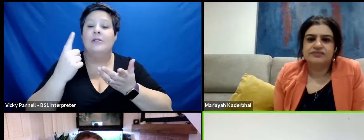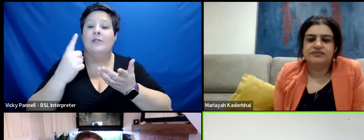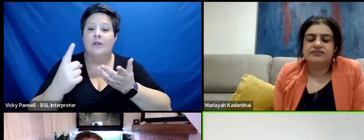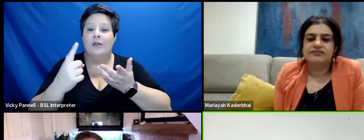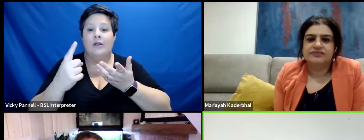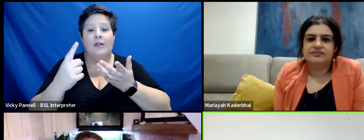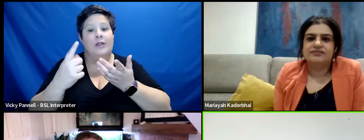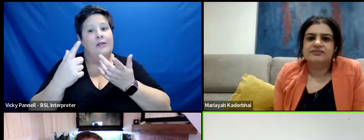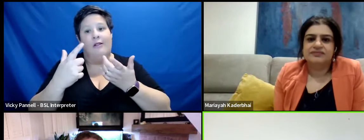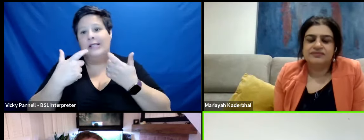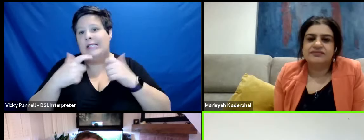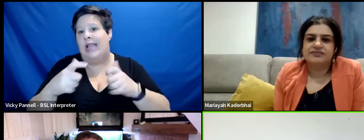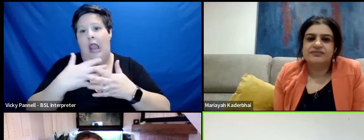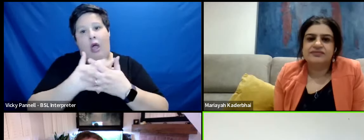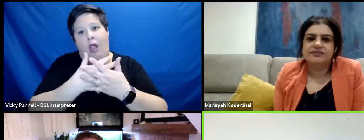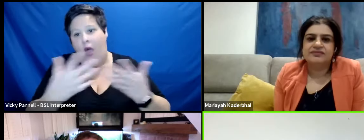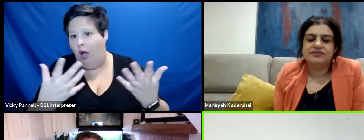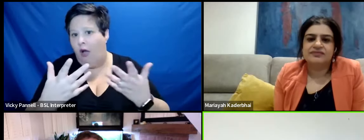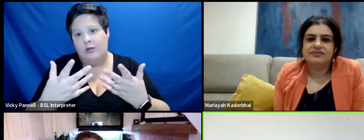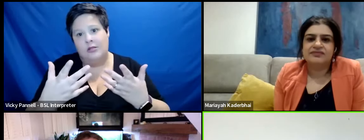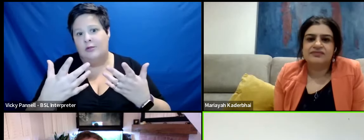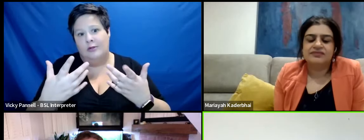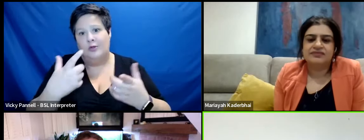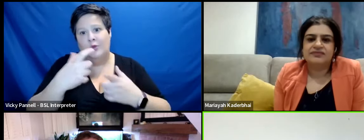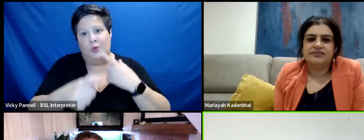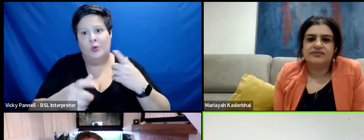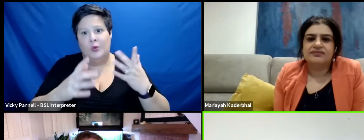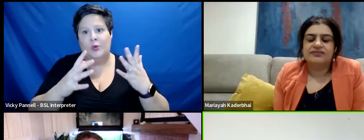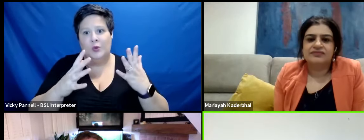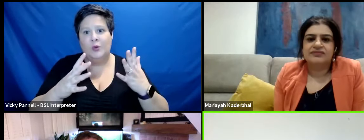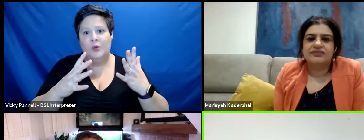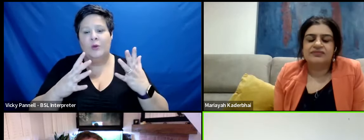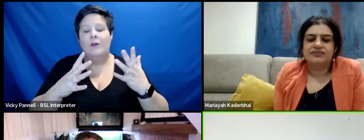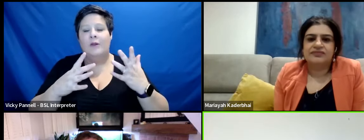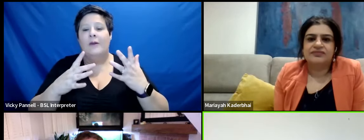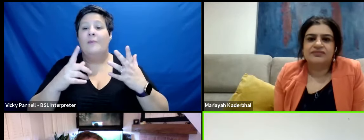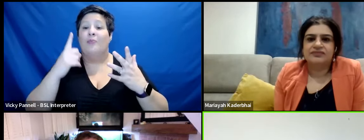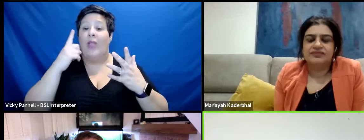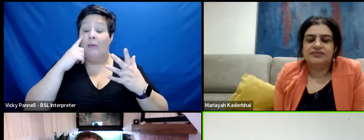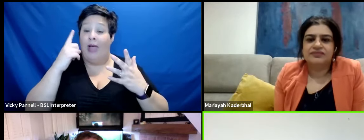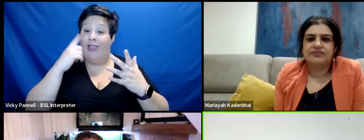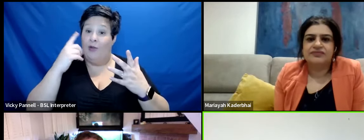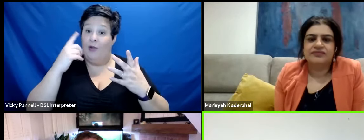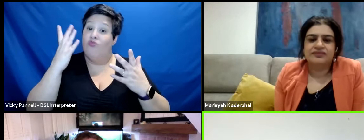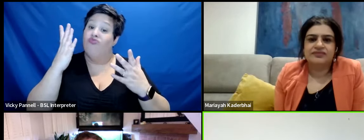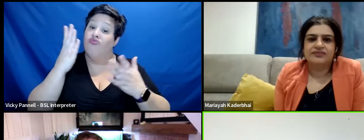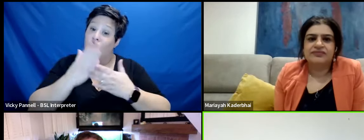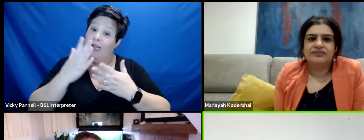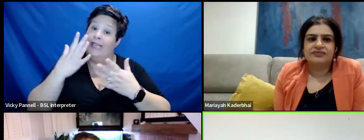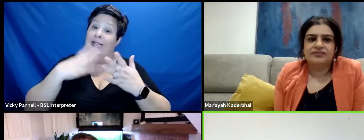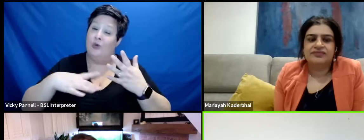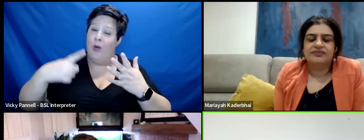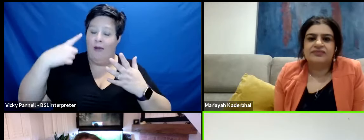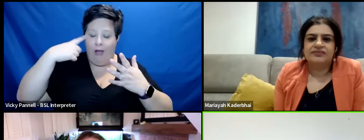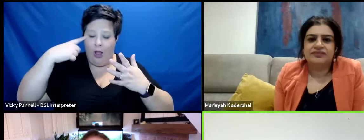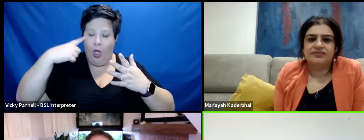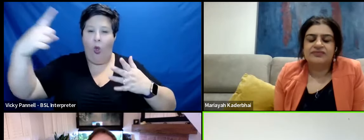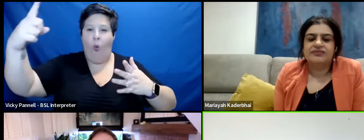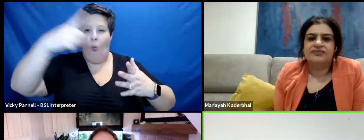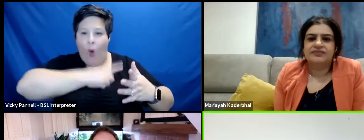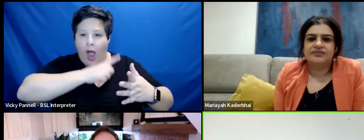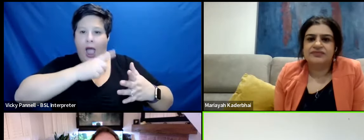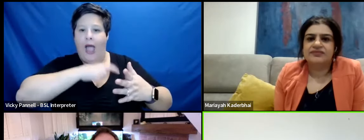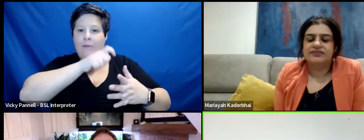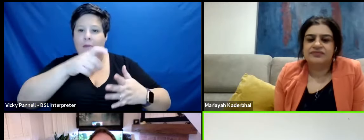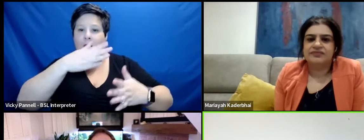we've got a way to go on that still, don't get me wrong but I think we also really have to look at the root cause of the behaviour that these